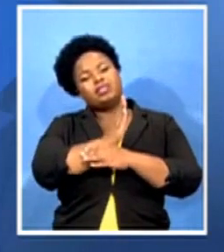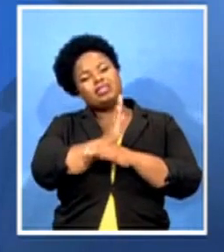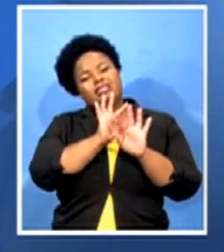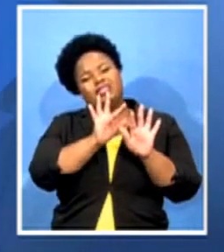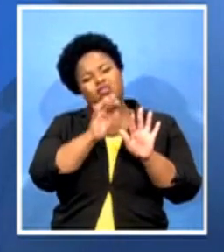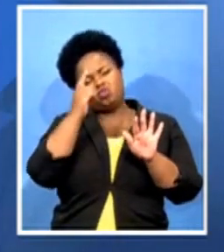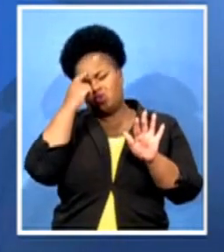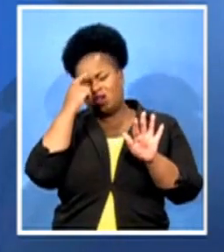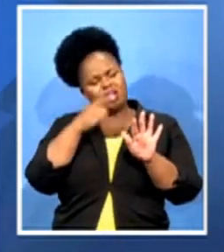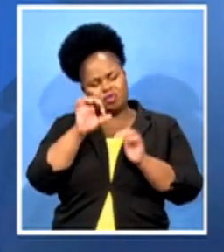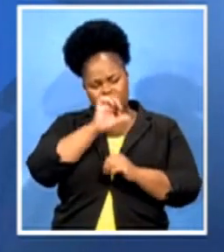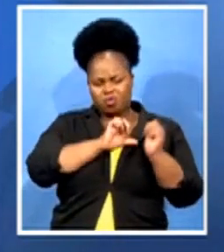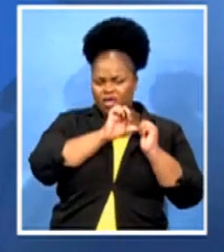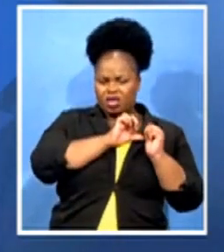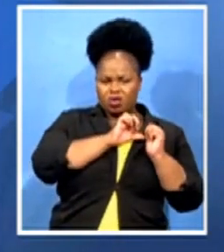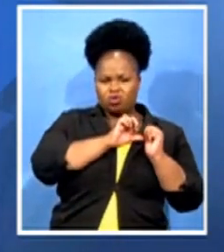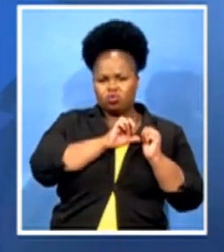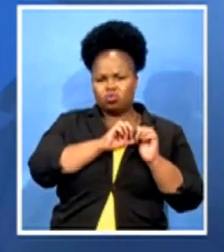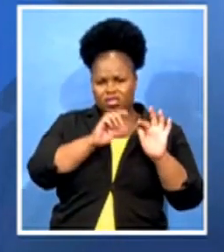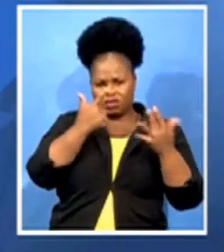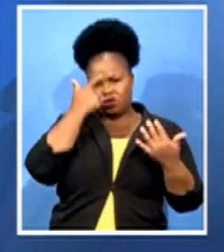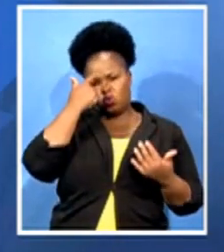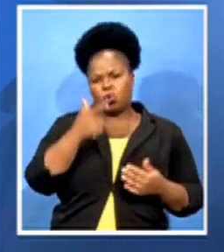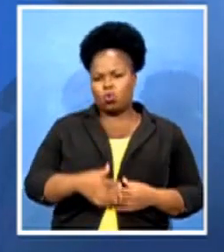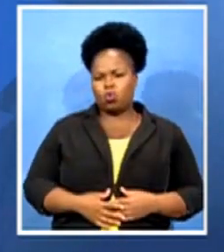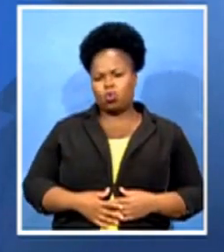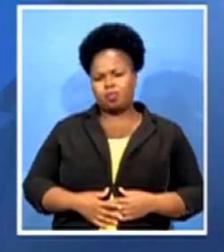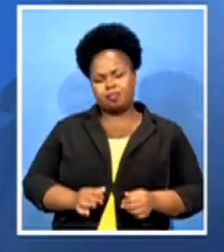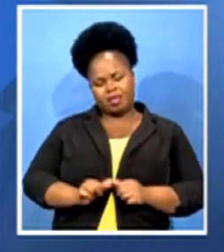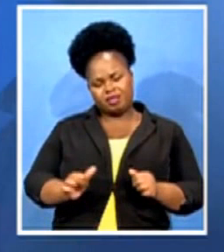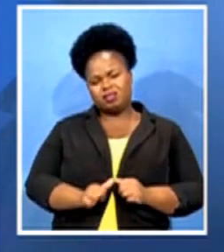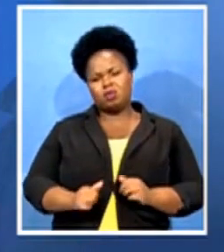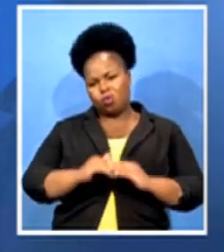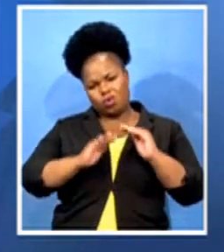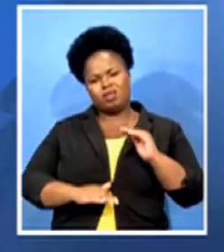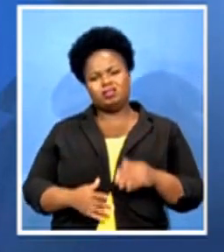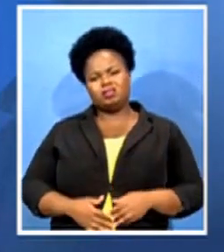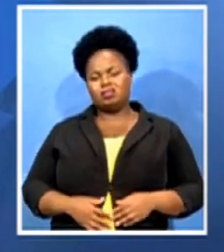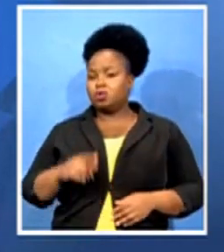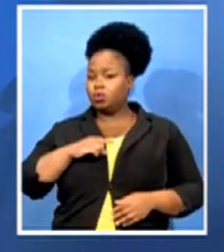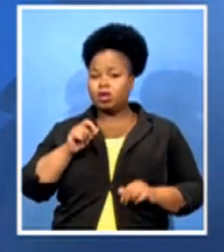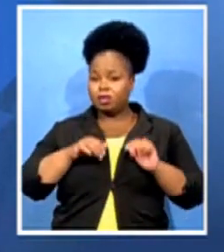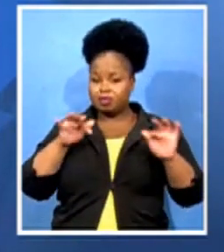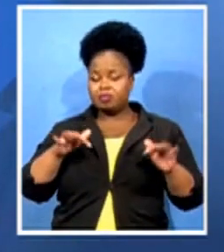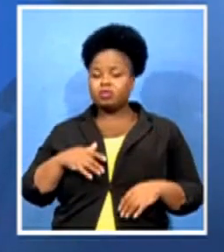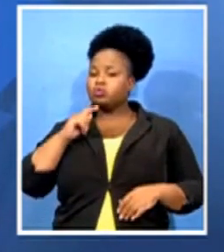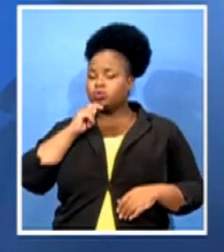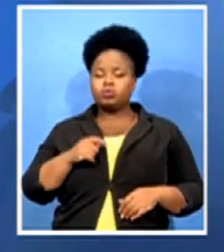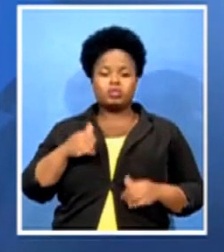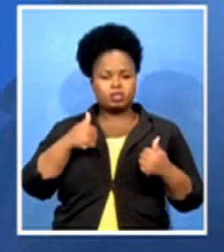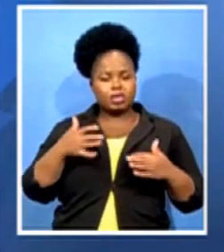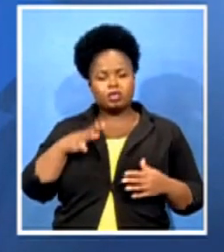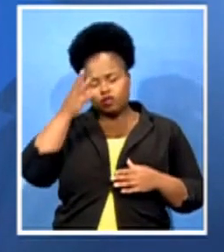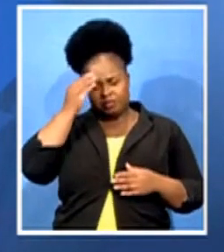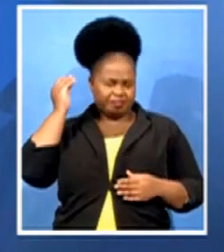19 hours, even more than that, so that really people can start to take this very serious. We are